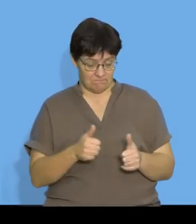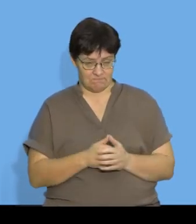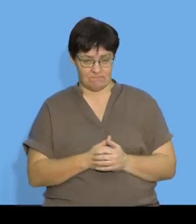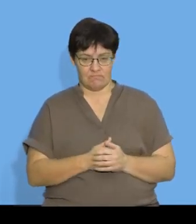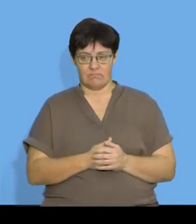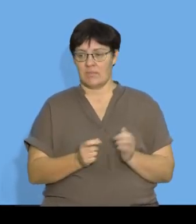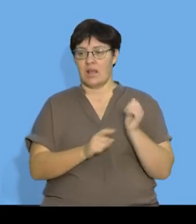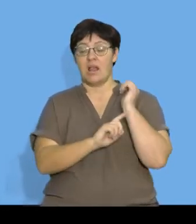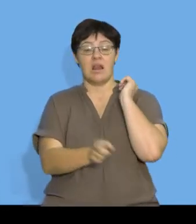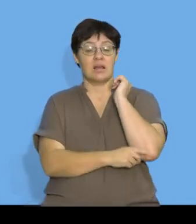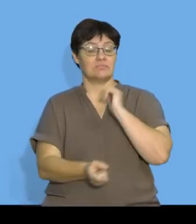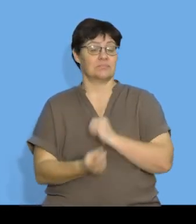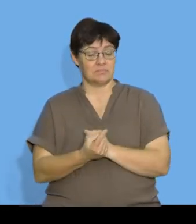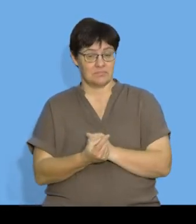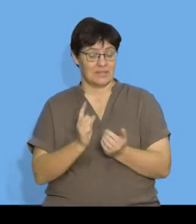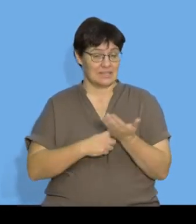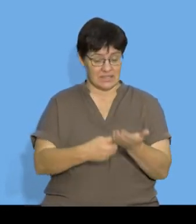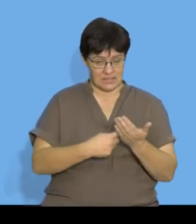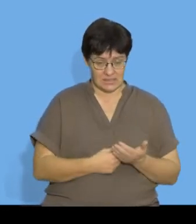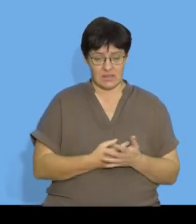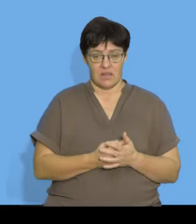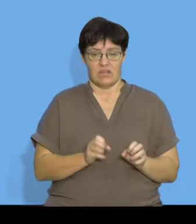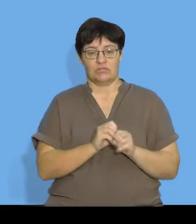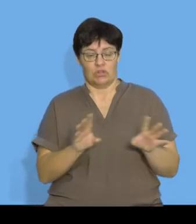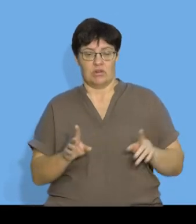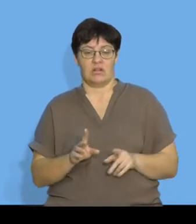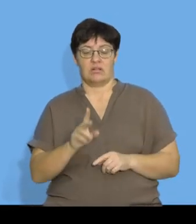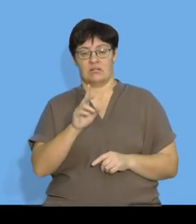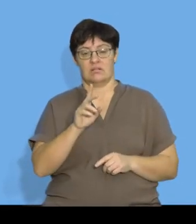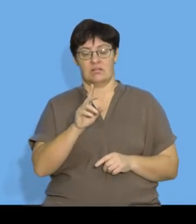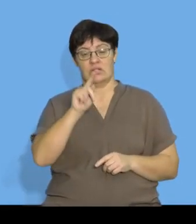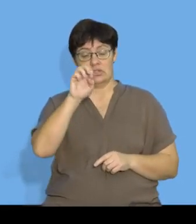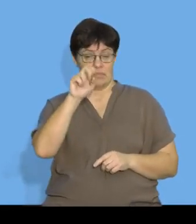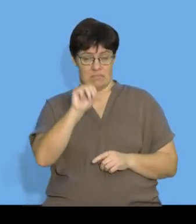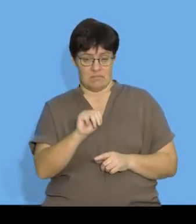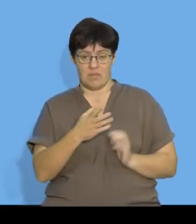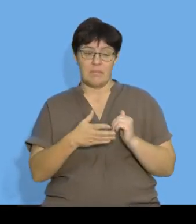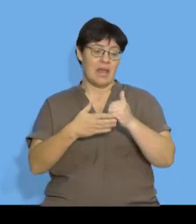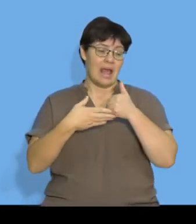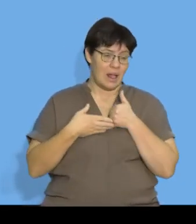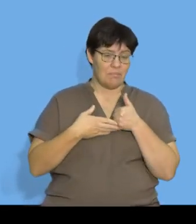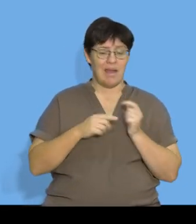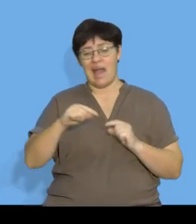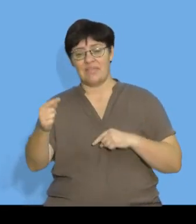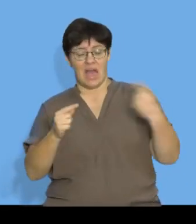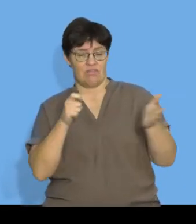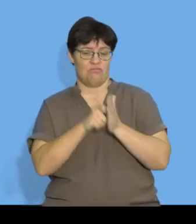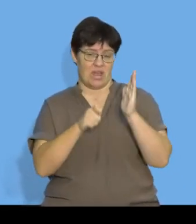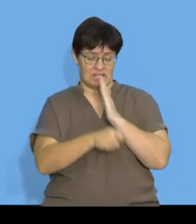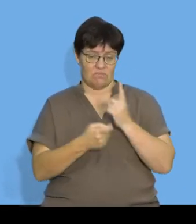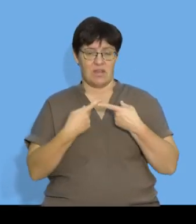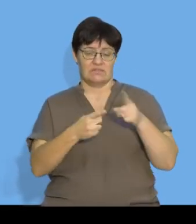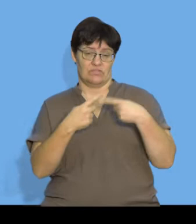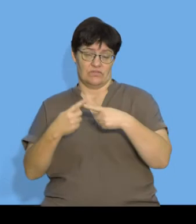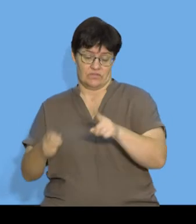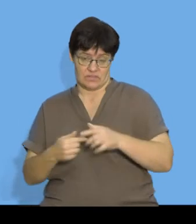cool the last thing that we discussed is we actually discussed the general term and how it can actually help me write other terms